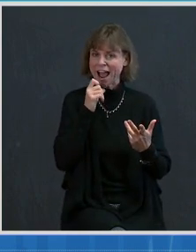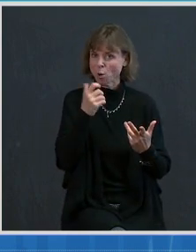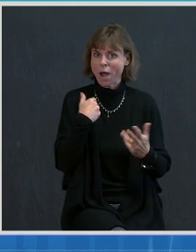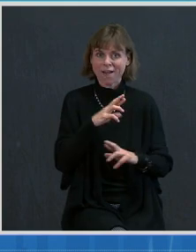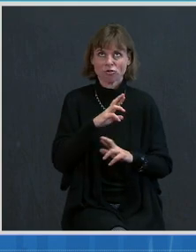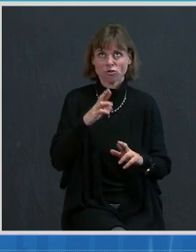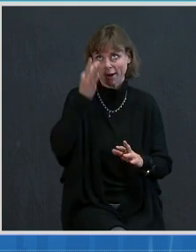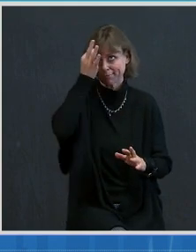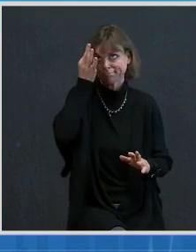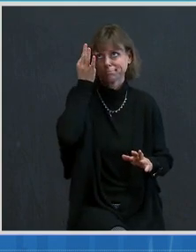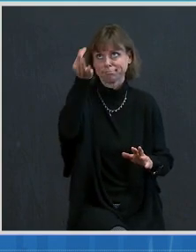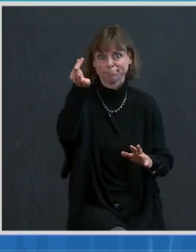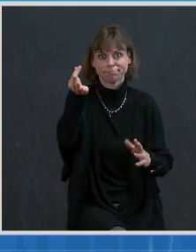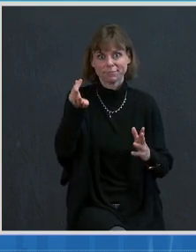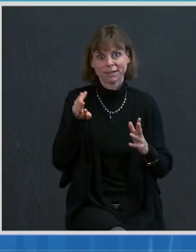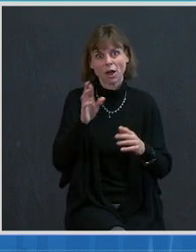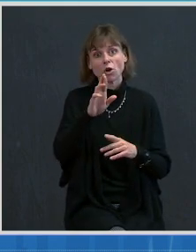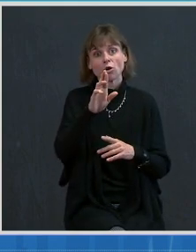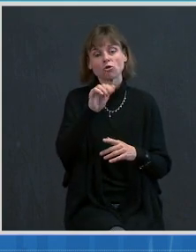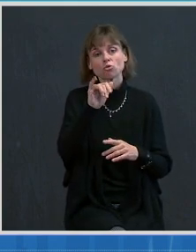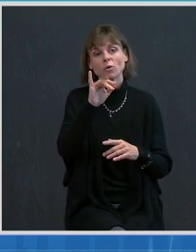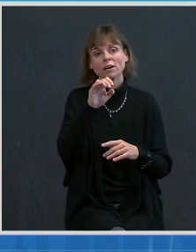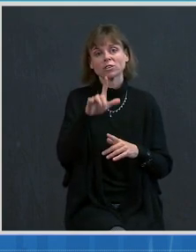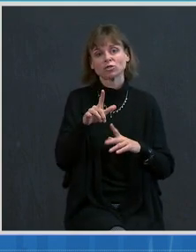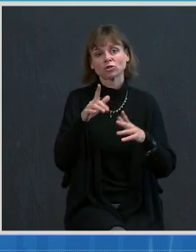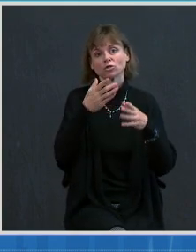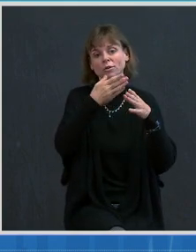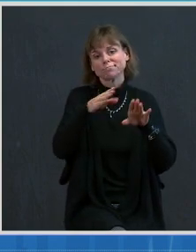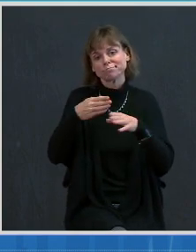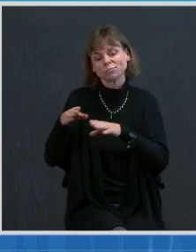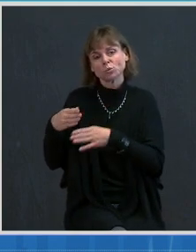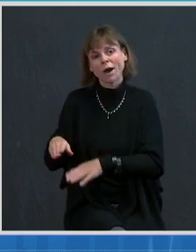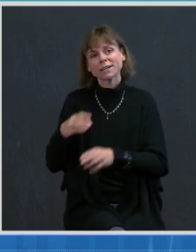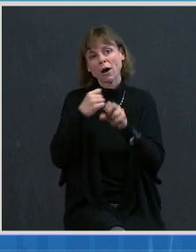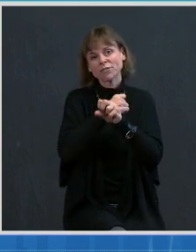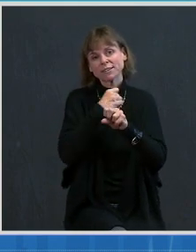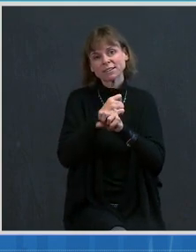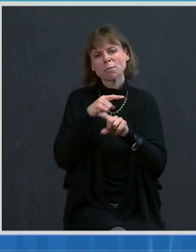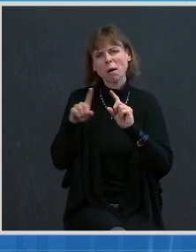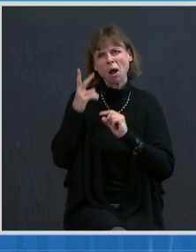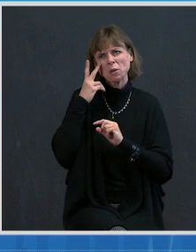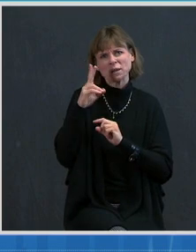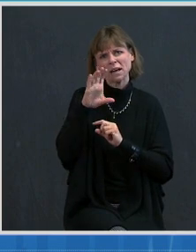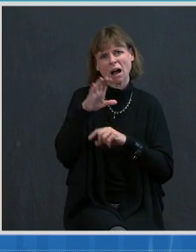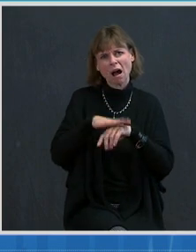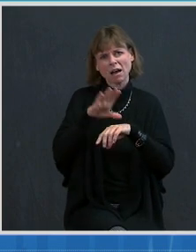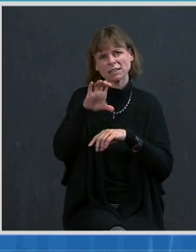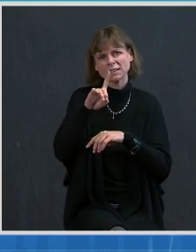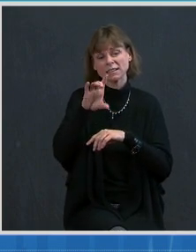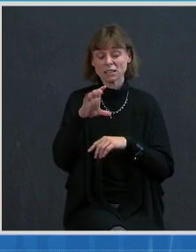the racial breakdown this morning, but that is available on the CDC website. I think we still have a lot to learn with regard to